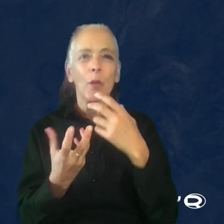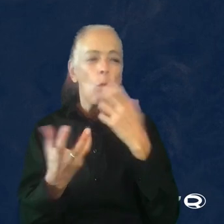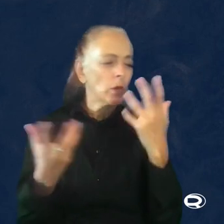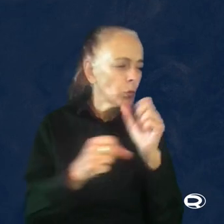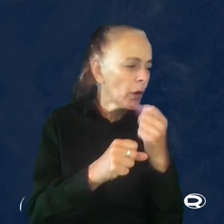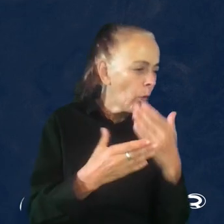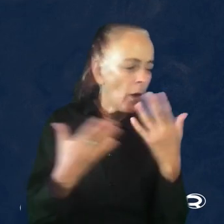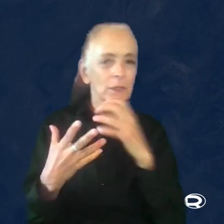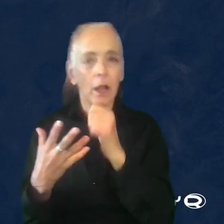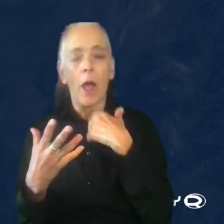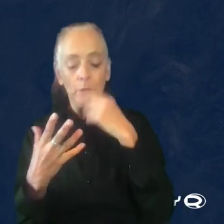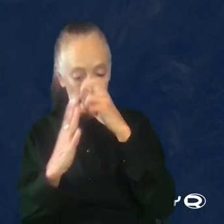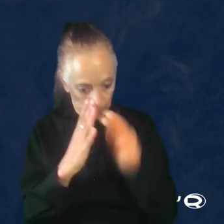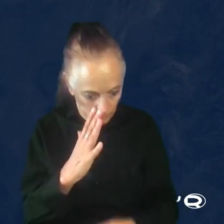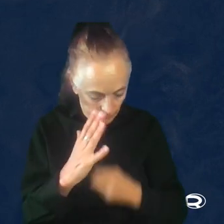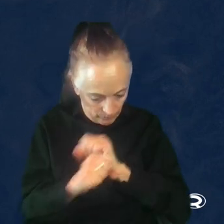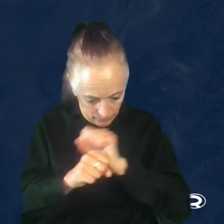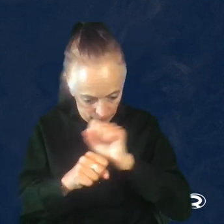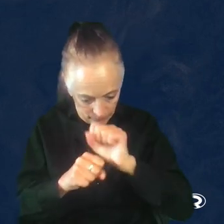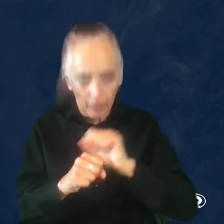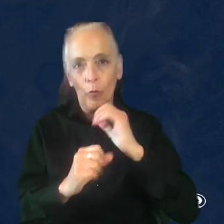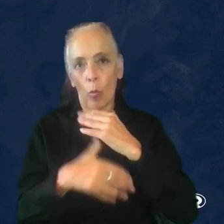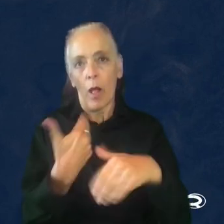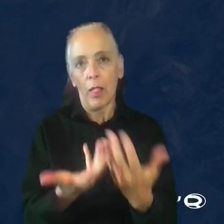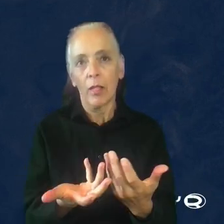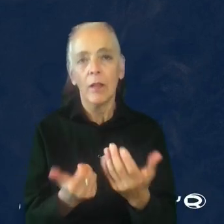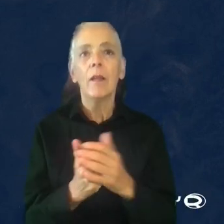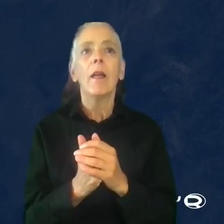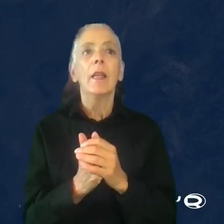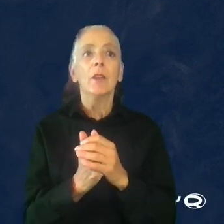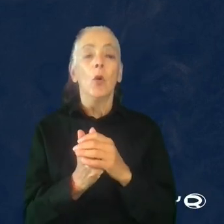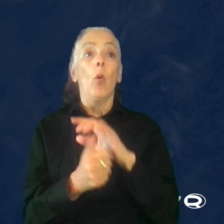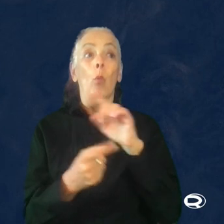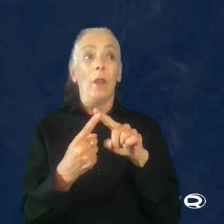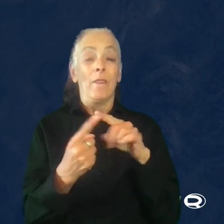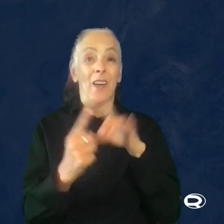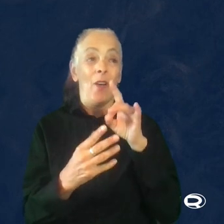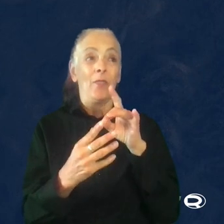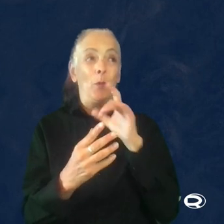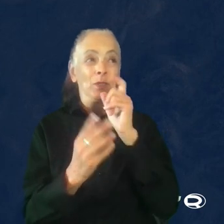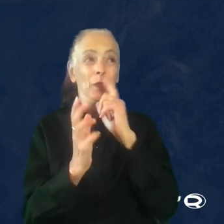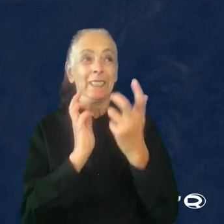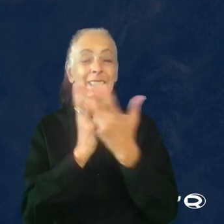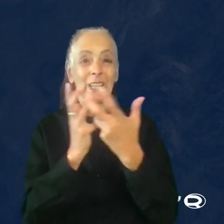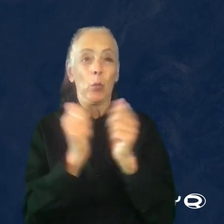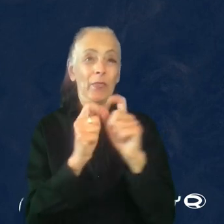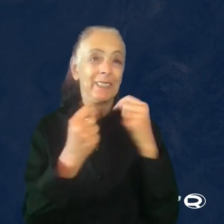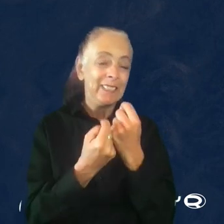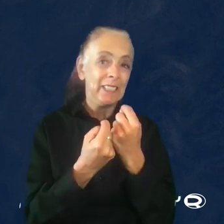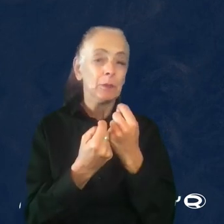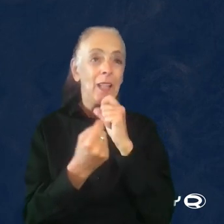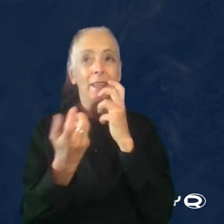this process for a while. And although the issues with being out of sync with the teams and the game were becoming apparent,